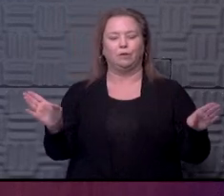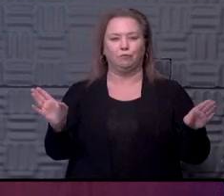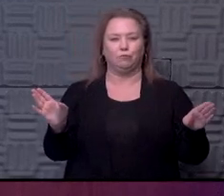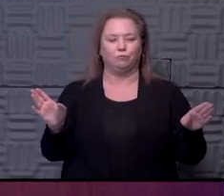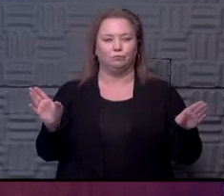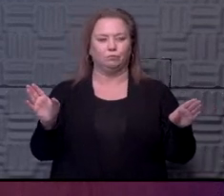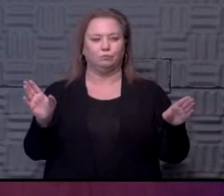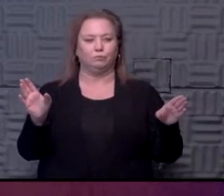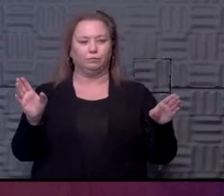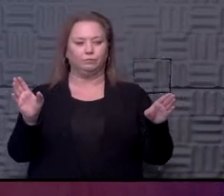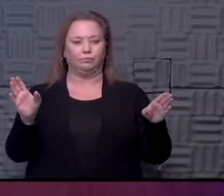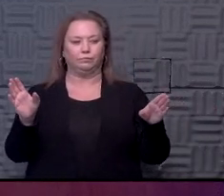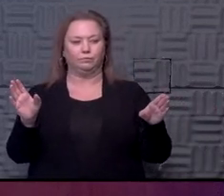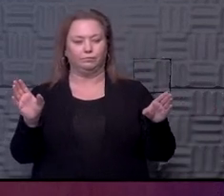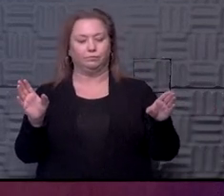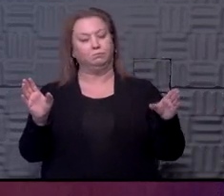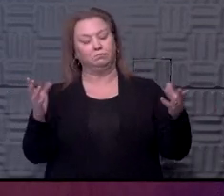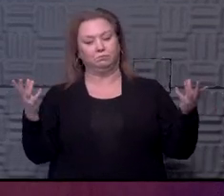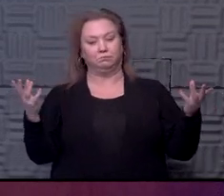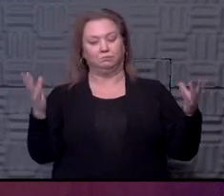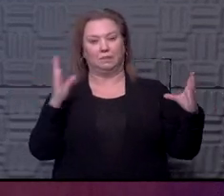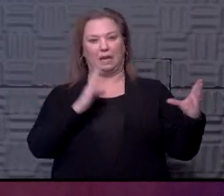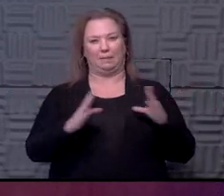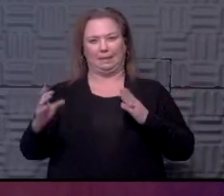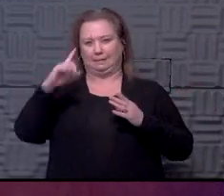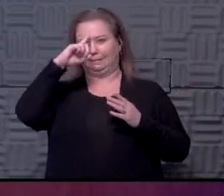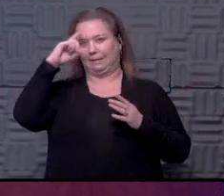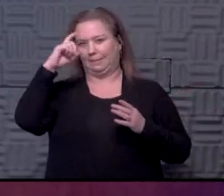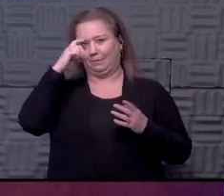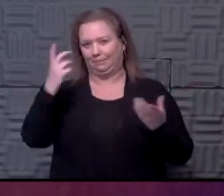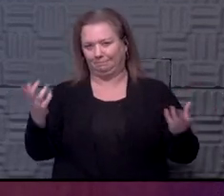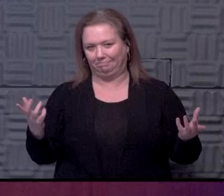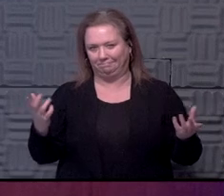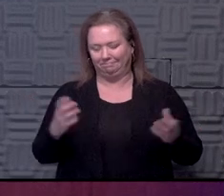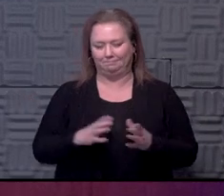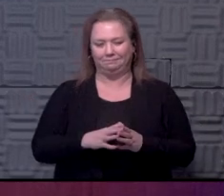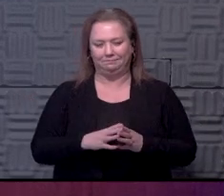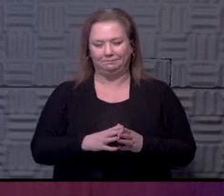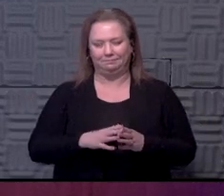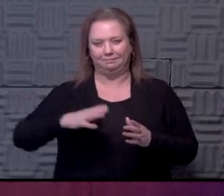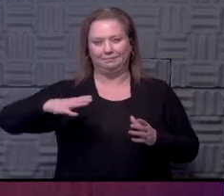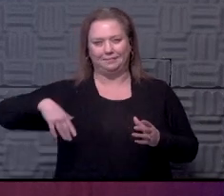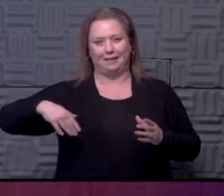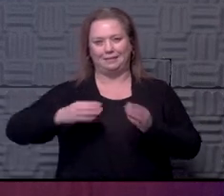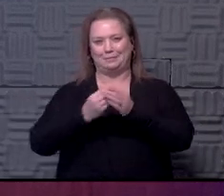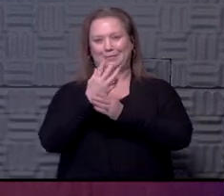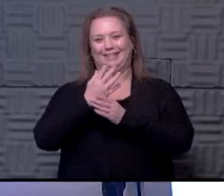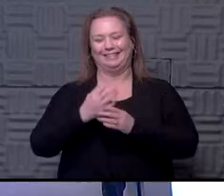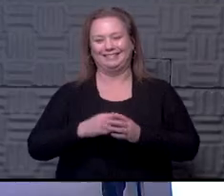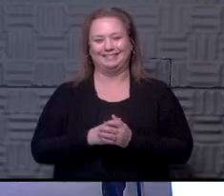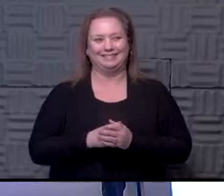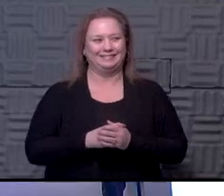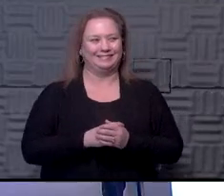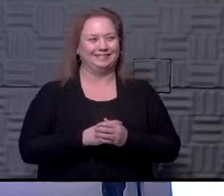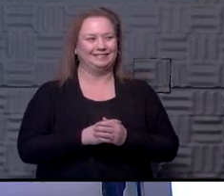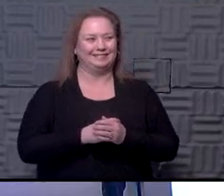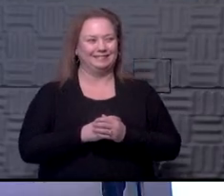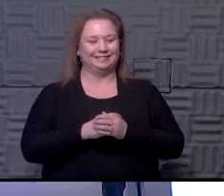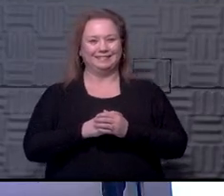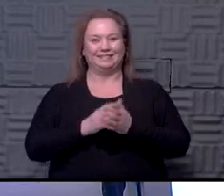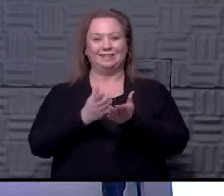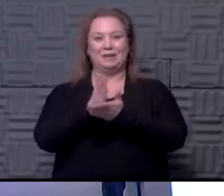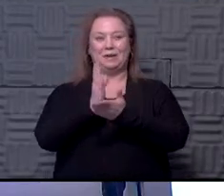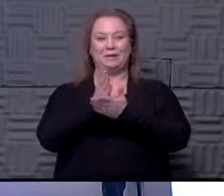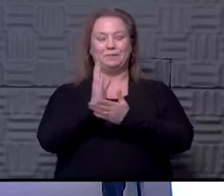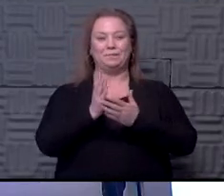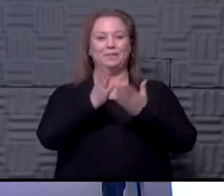I think I would say I'd plan on some time in the summer, not yet this spring. All right. All